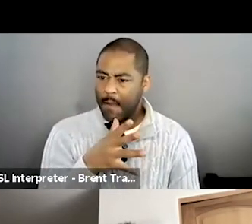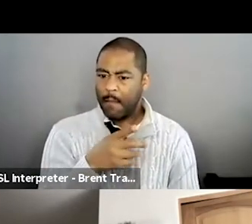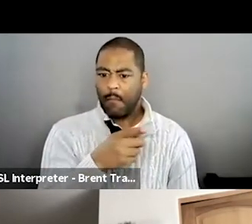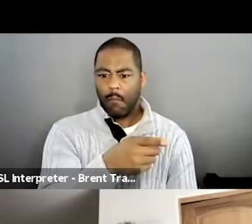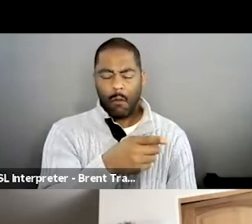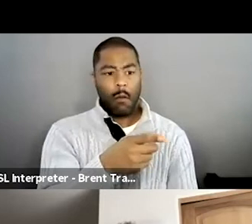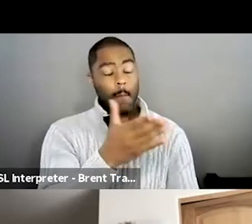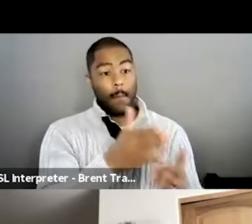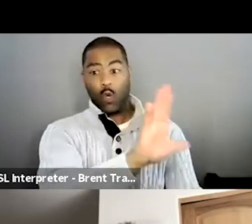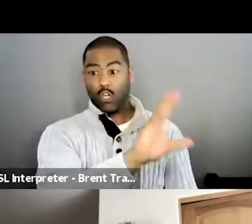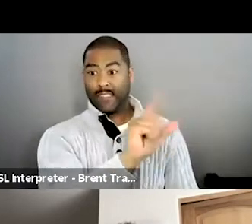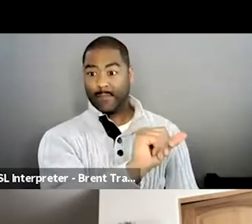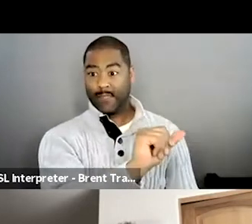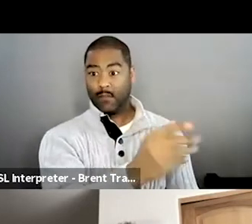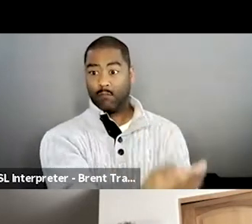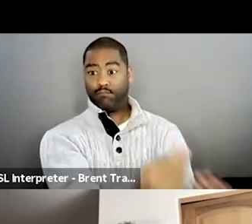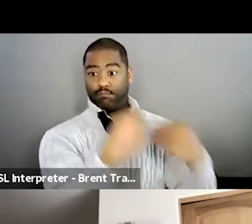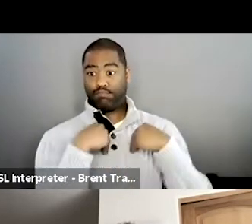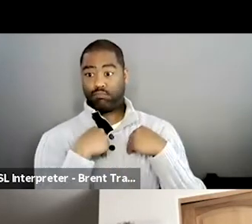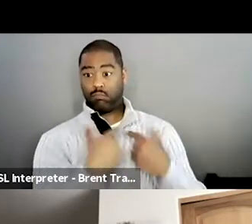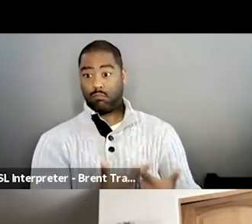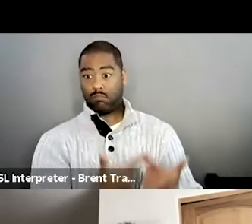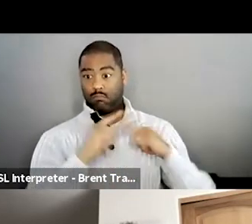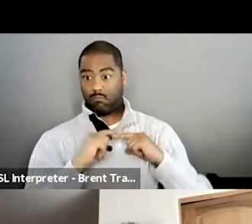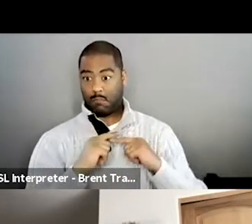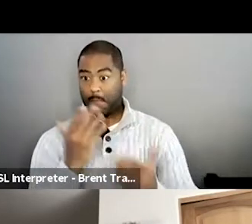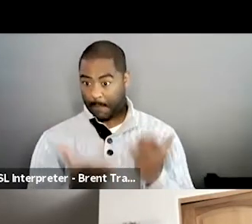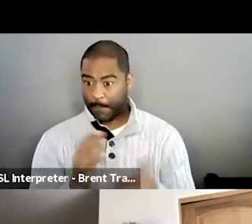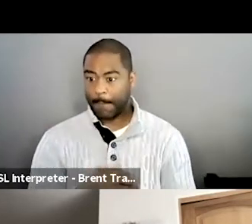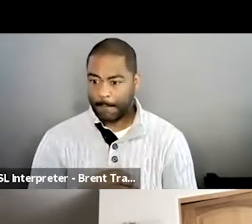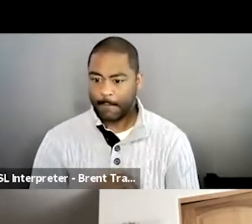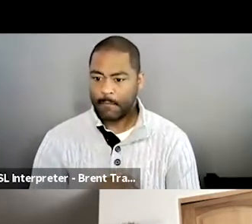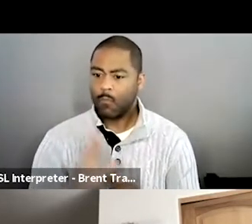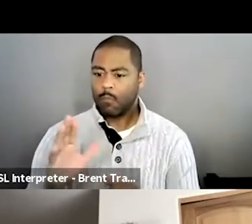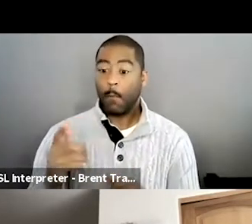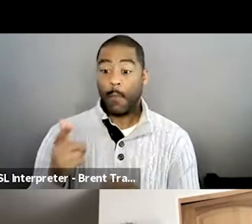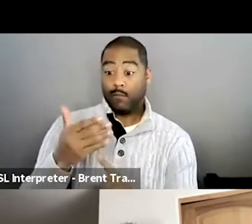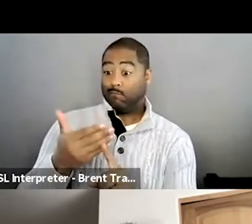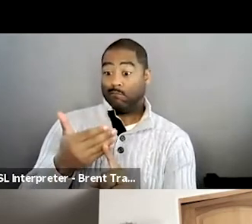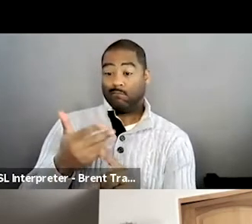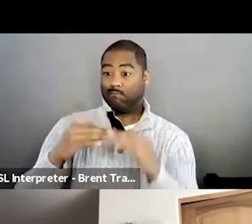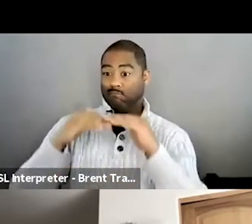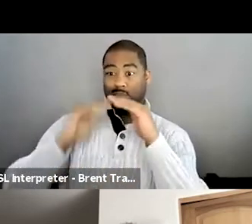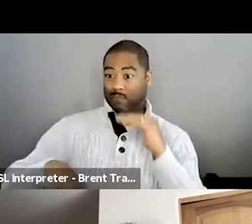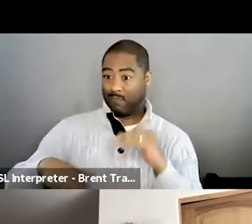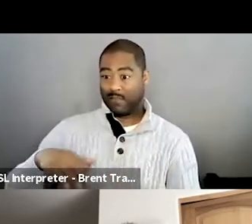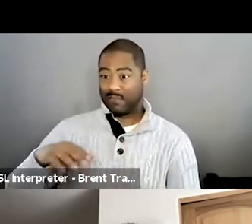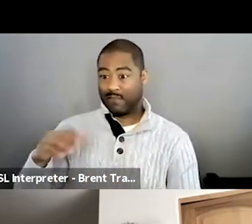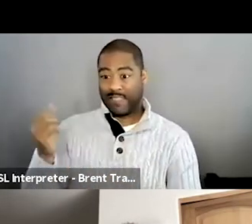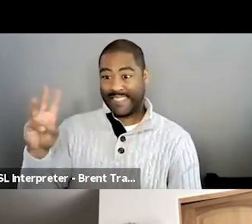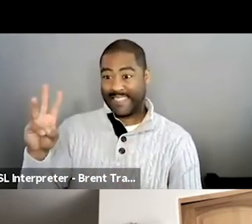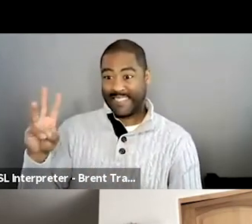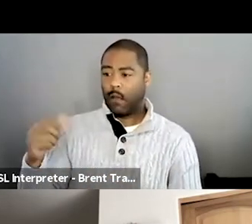myself afloat and then, um, participate in whatever was necessary to the household. Um,